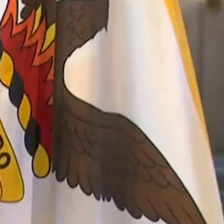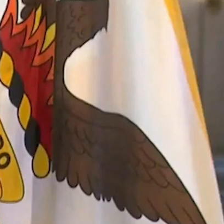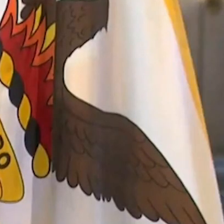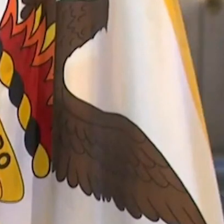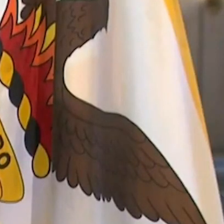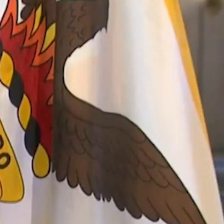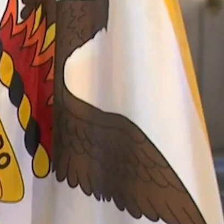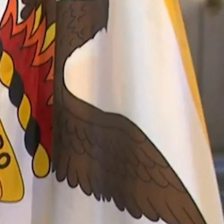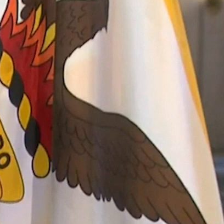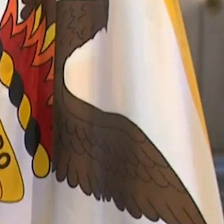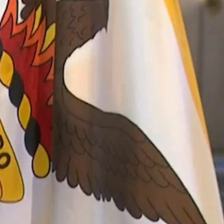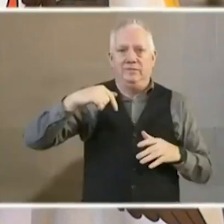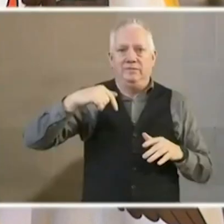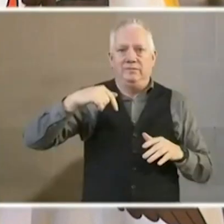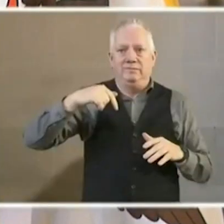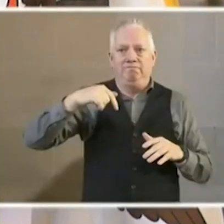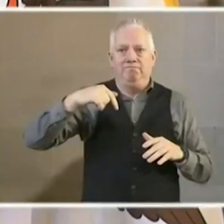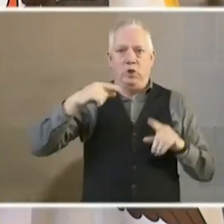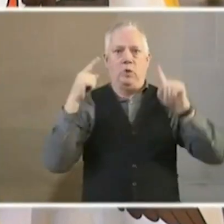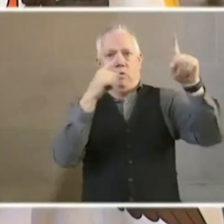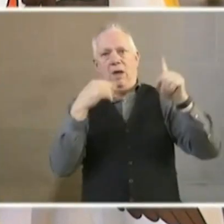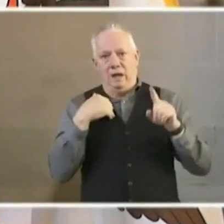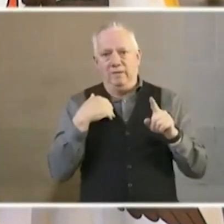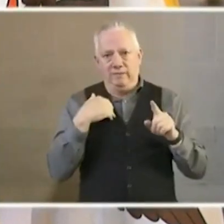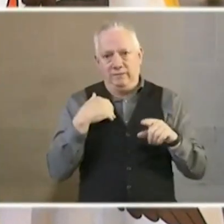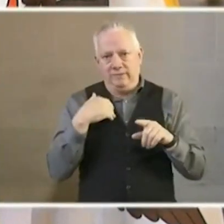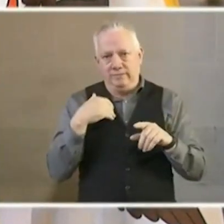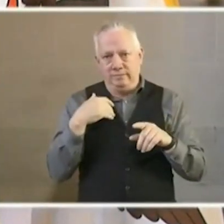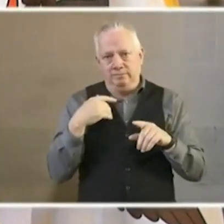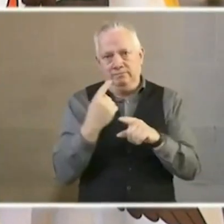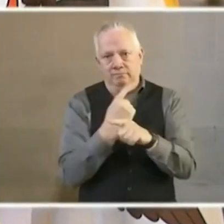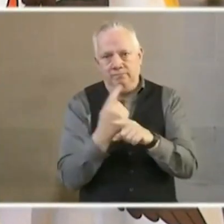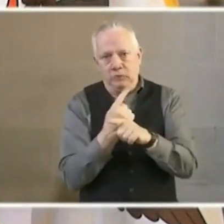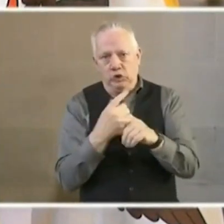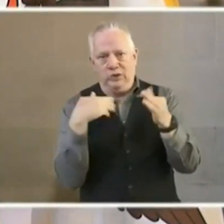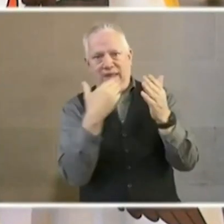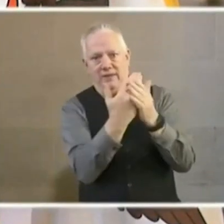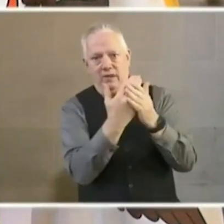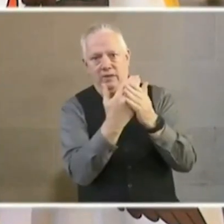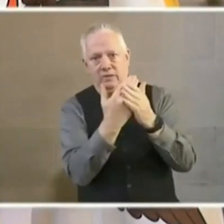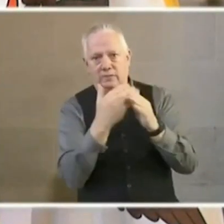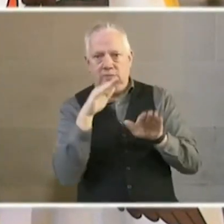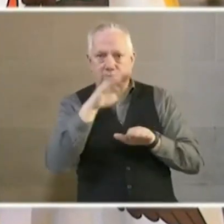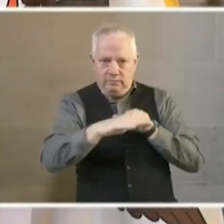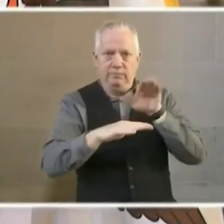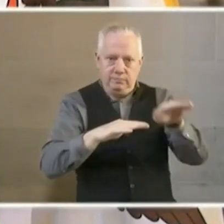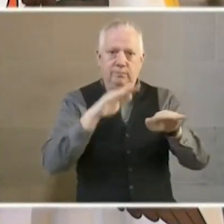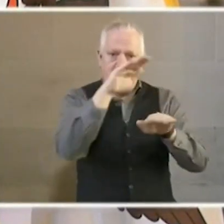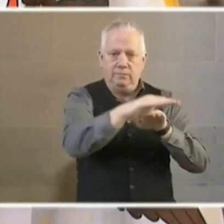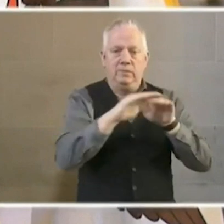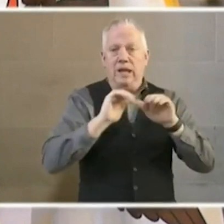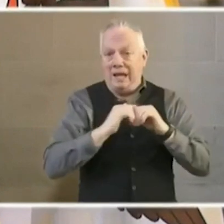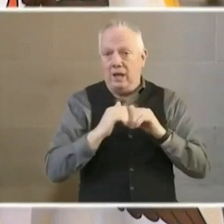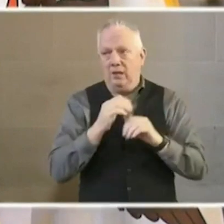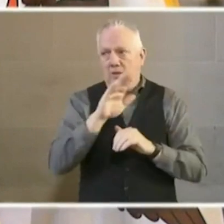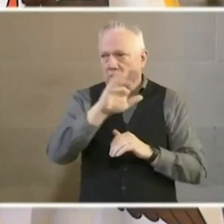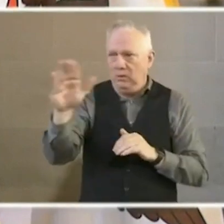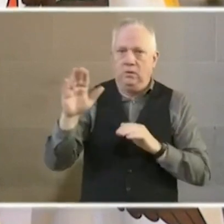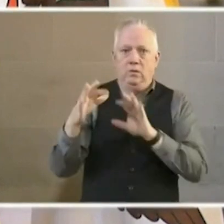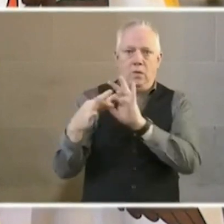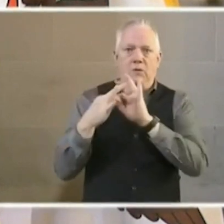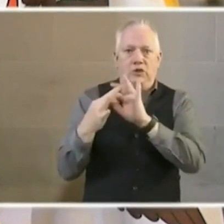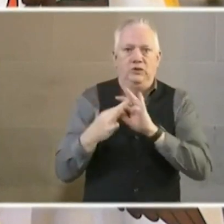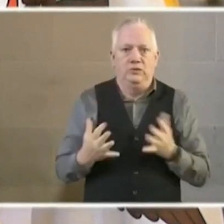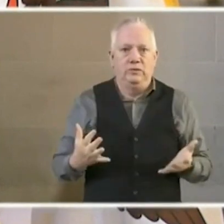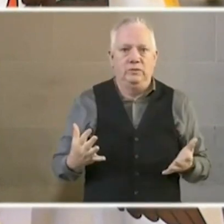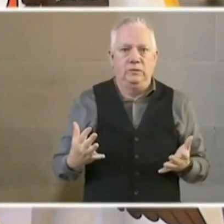a goal that I have, of course, to get there. And the only way we get there is through your cooperation.